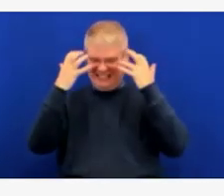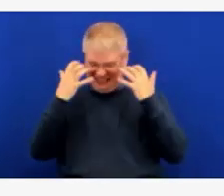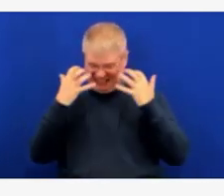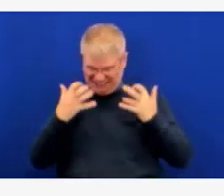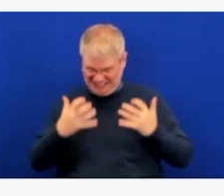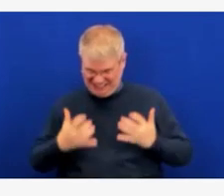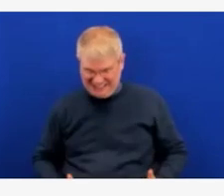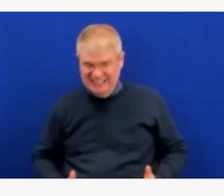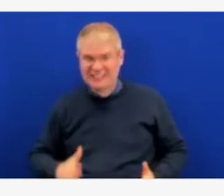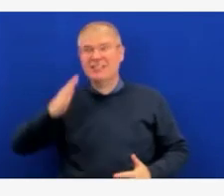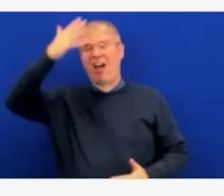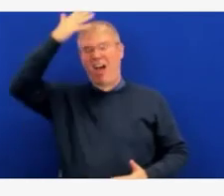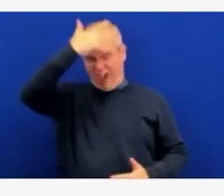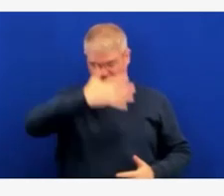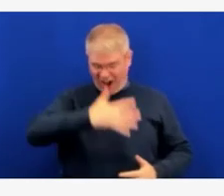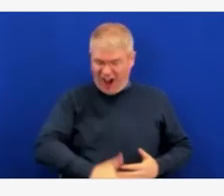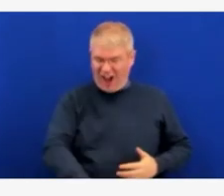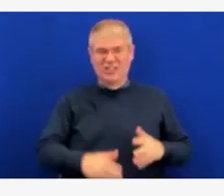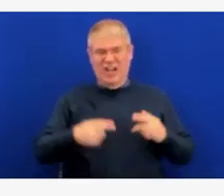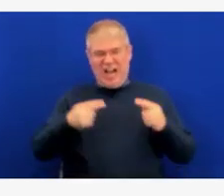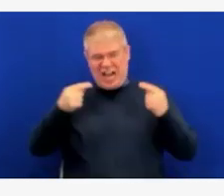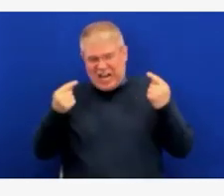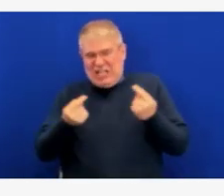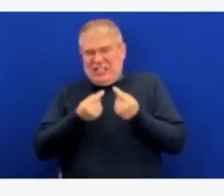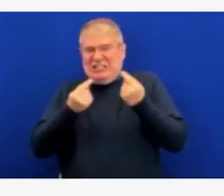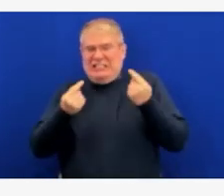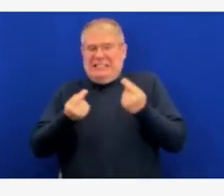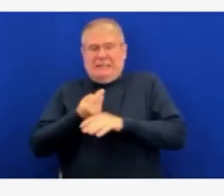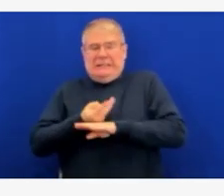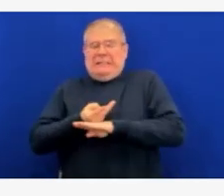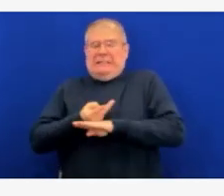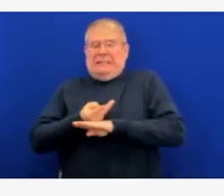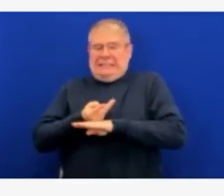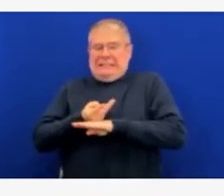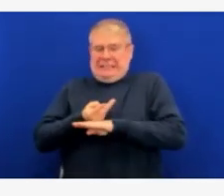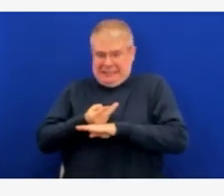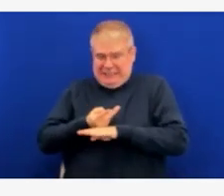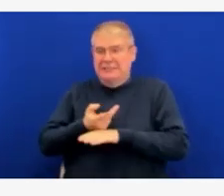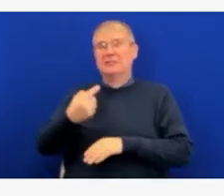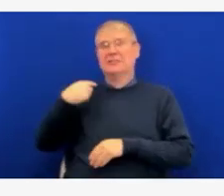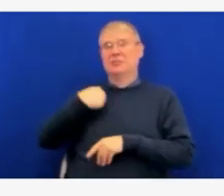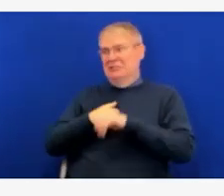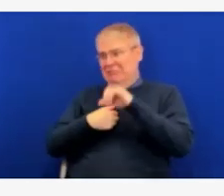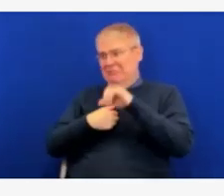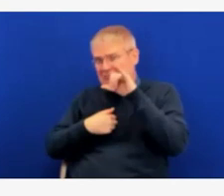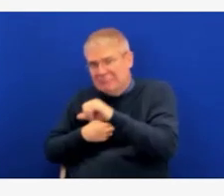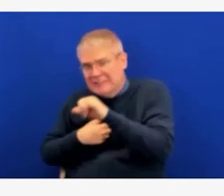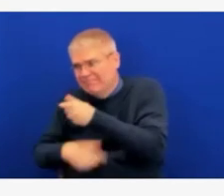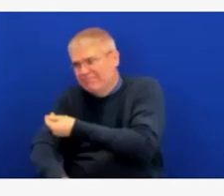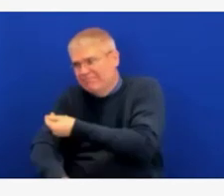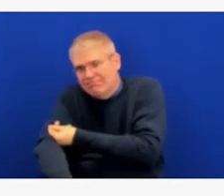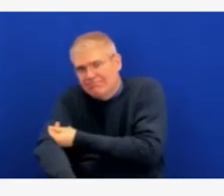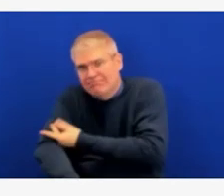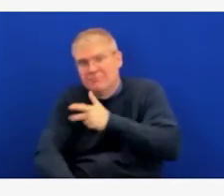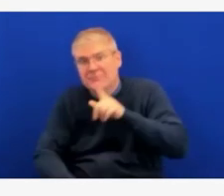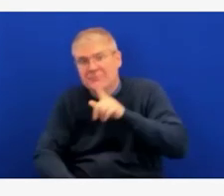And when you look at his laboratory studies, you see evidence of inflammation throughout the body, elevated liver enzymes,